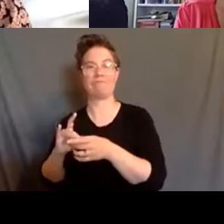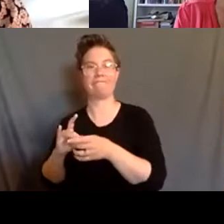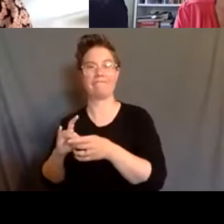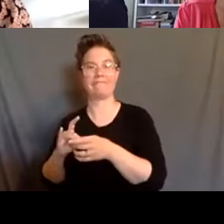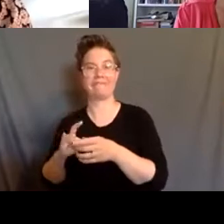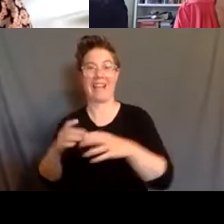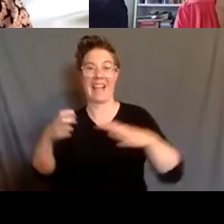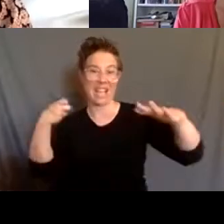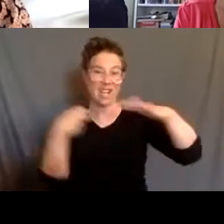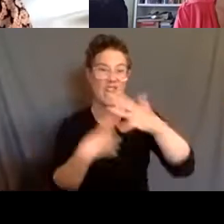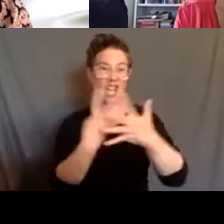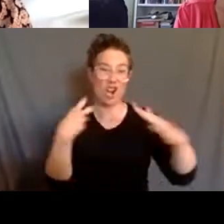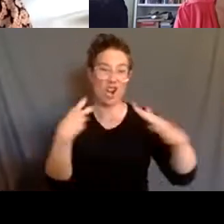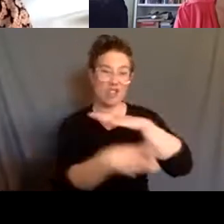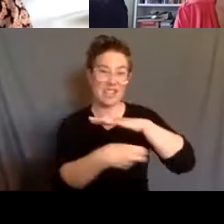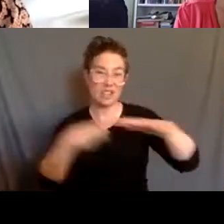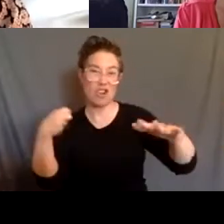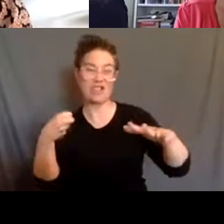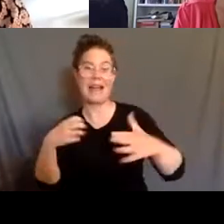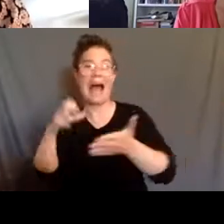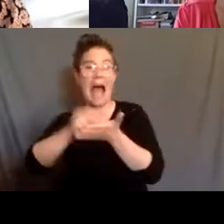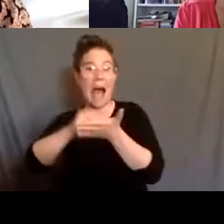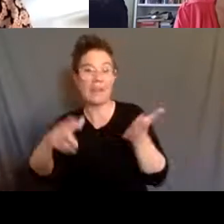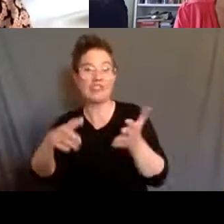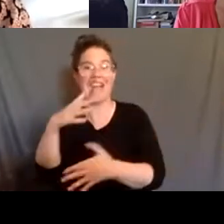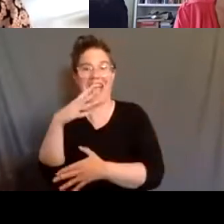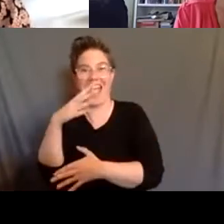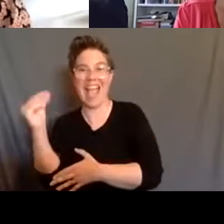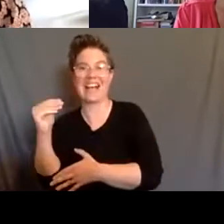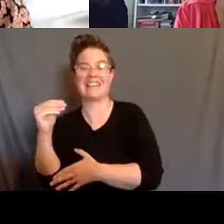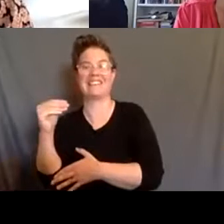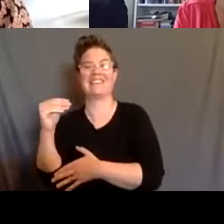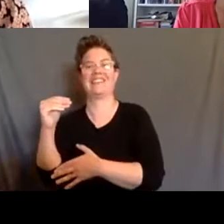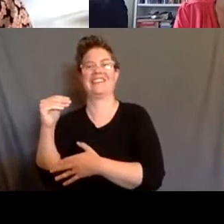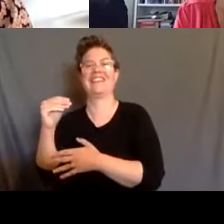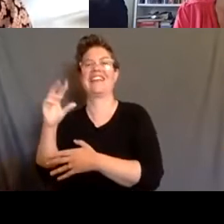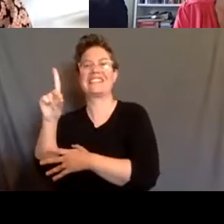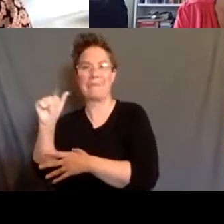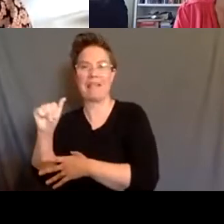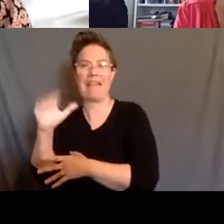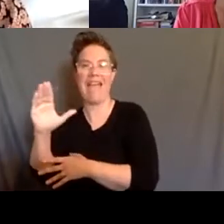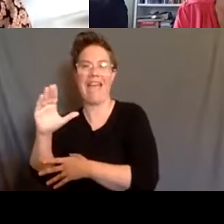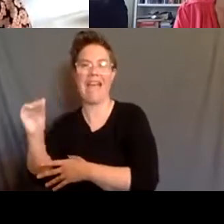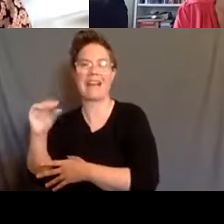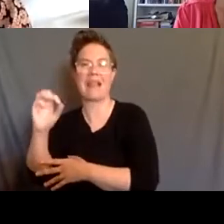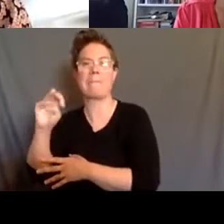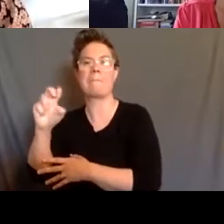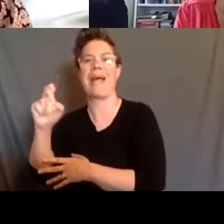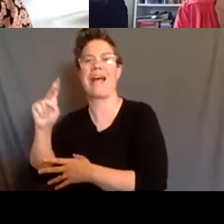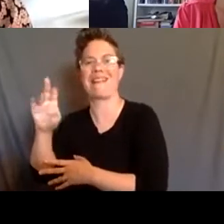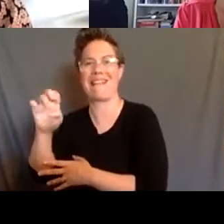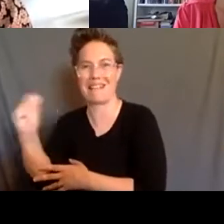decarceration, abolition, and disability and madness. Her work is to expand what counts